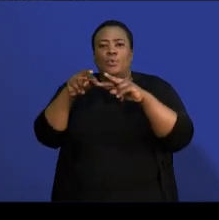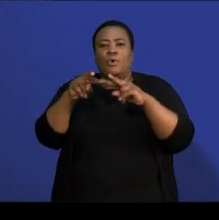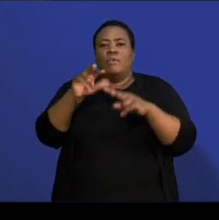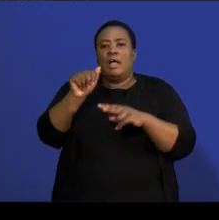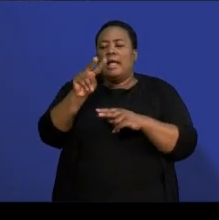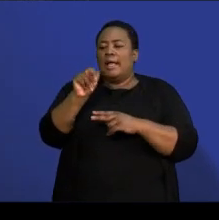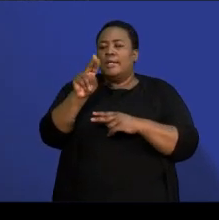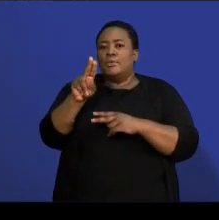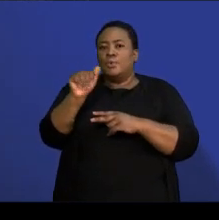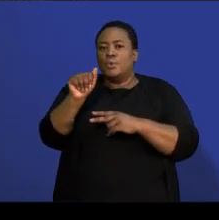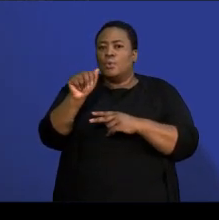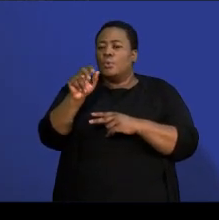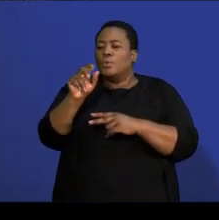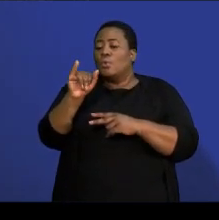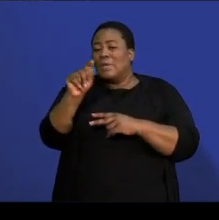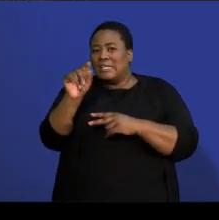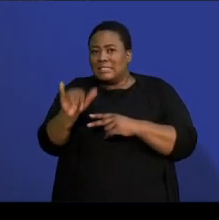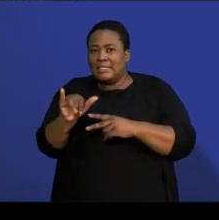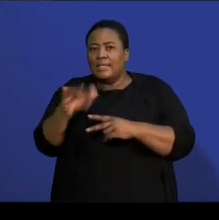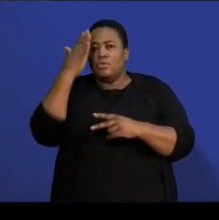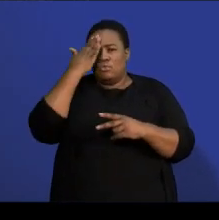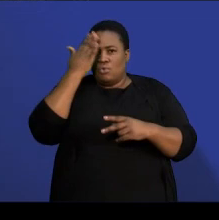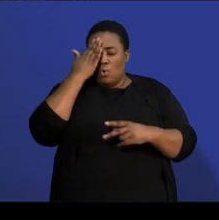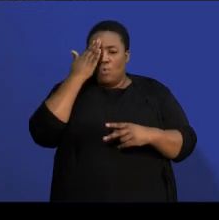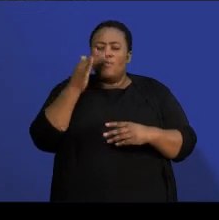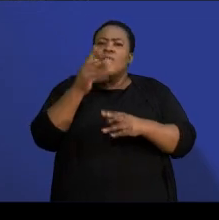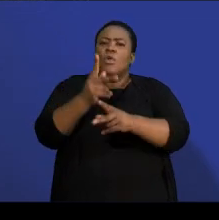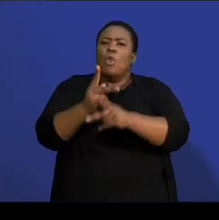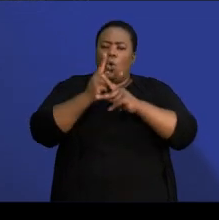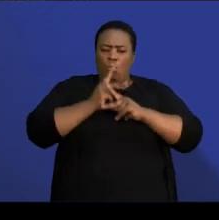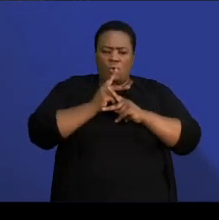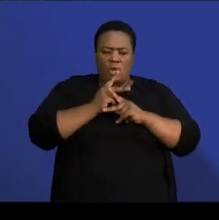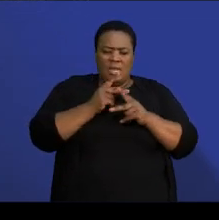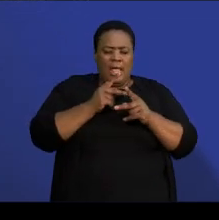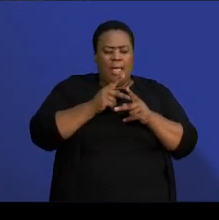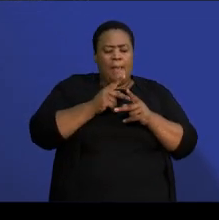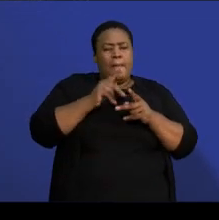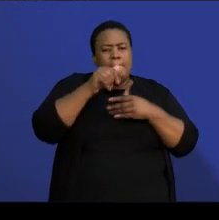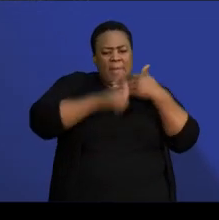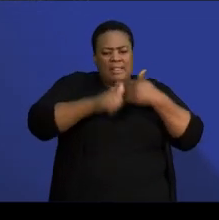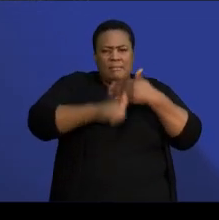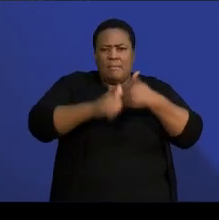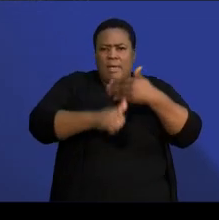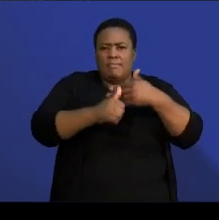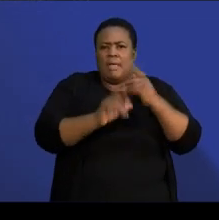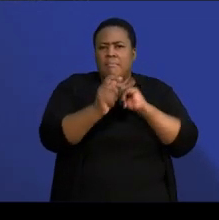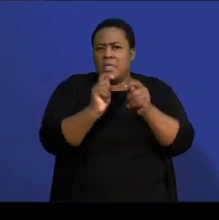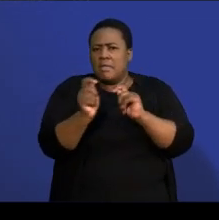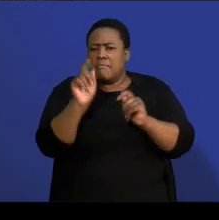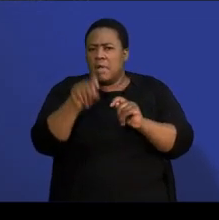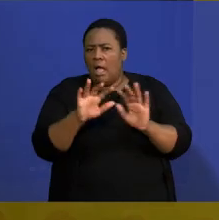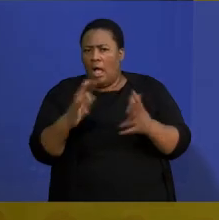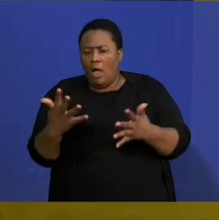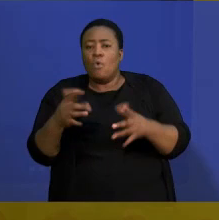of a loan. You know that we're talking about a present value when we're mentioning a loan. You need to be finding your interest rate.